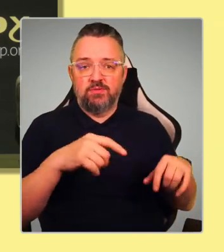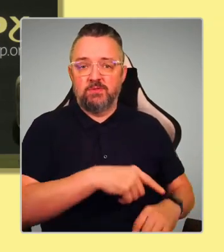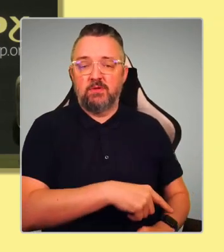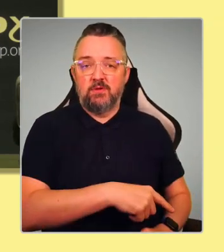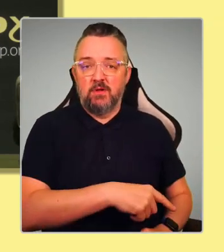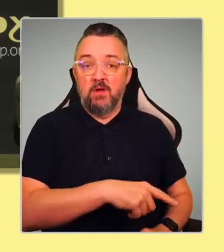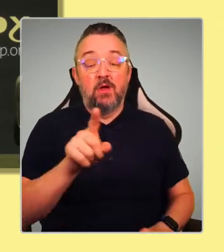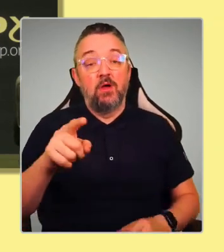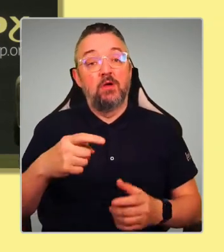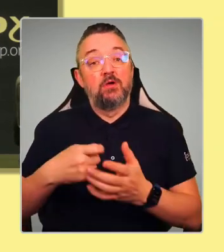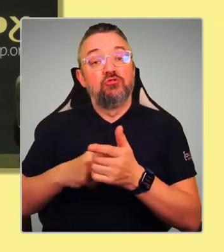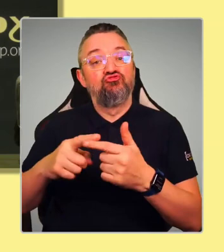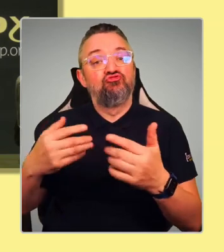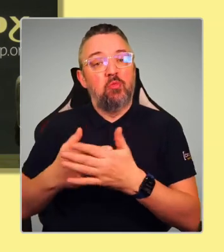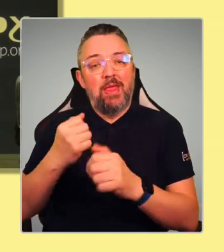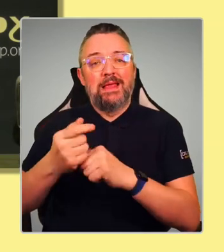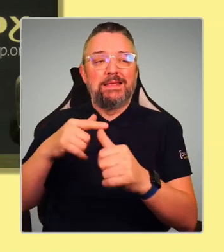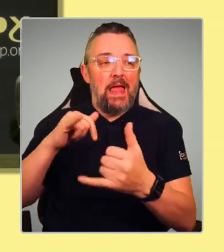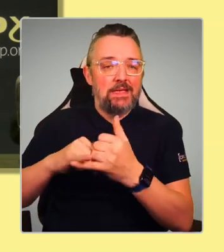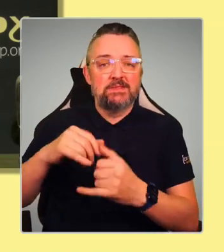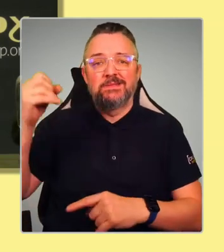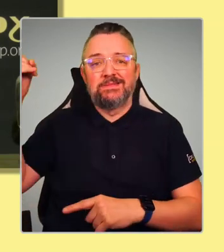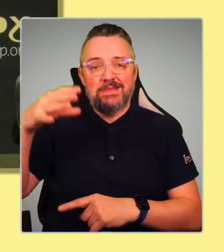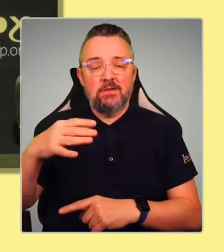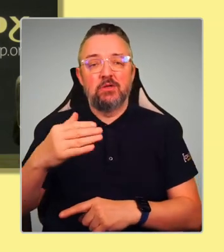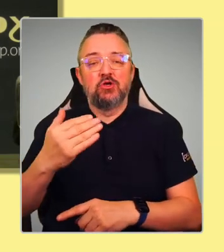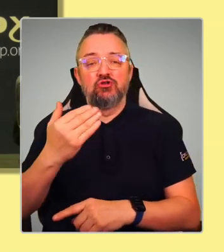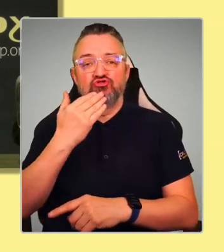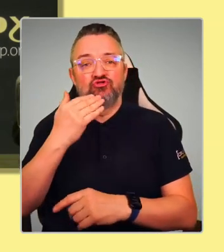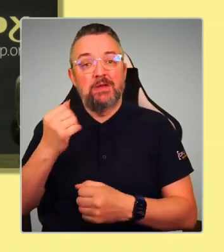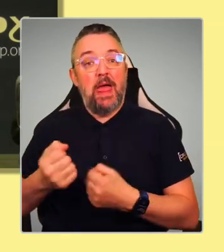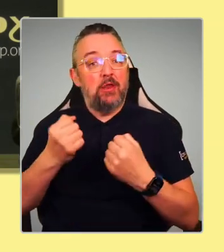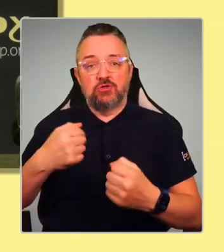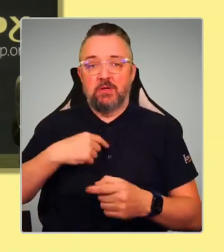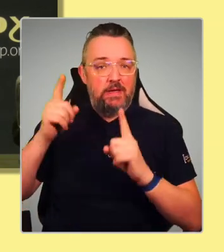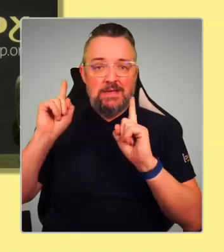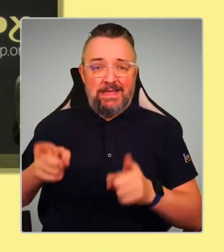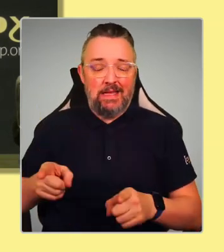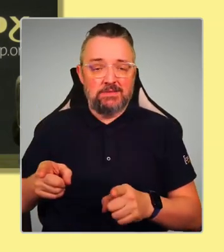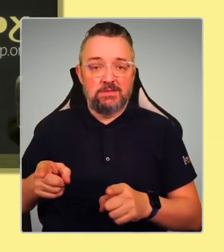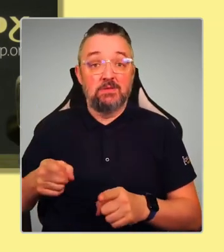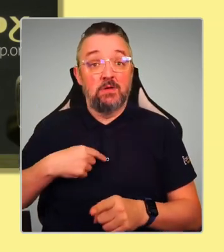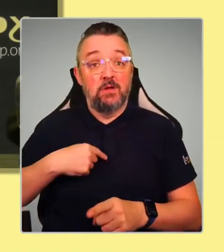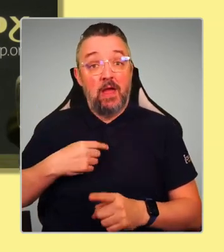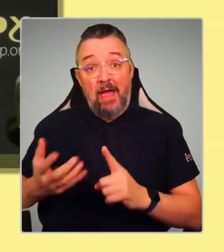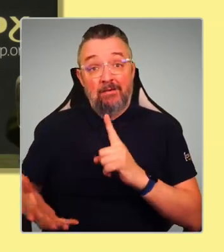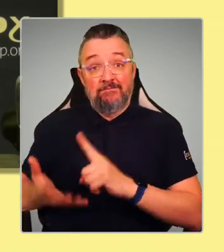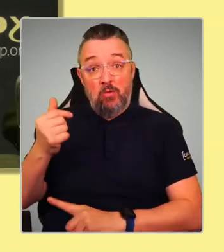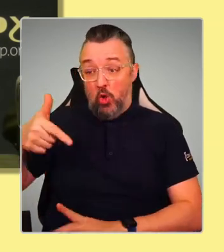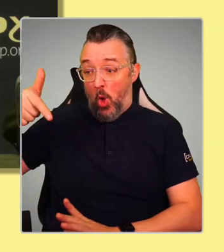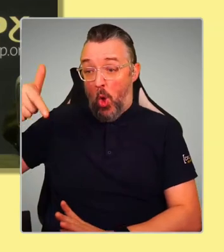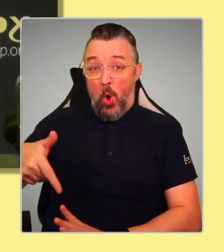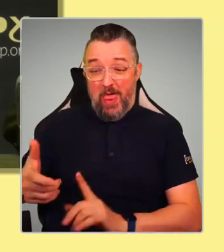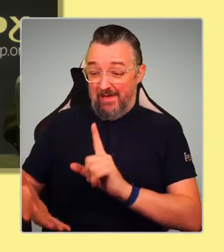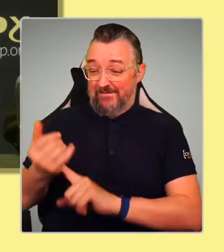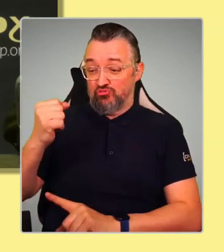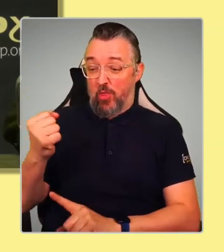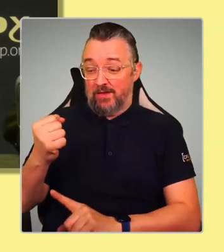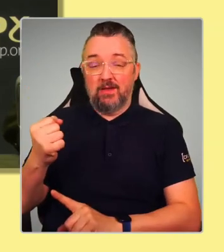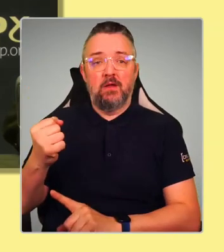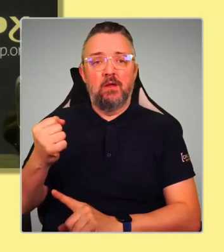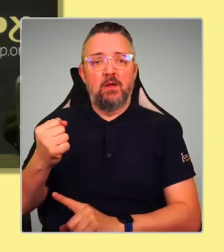and with our green energy. You know, we are one of the few countries in the world that found oil got poorer, and that can't be the way that we manage